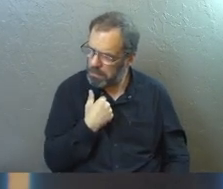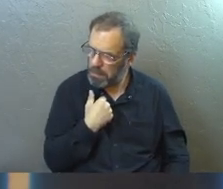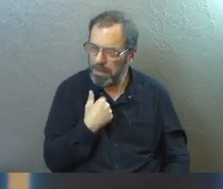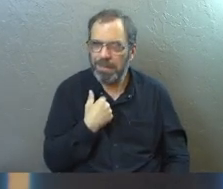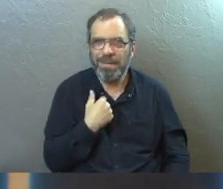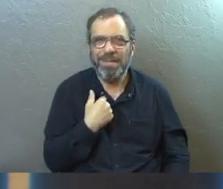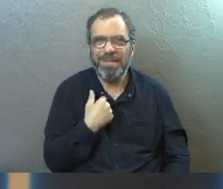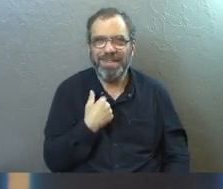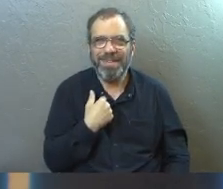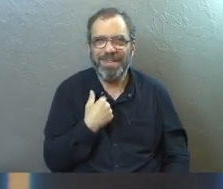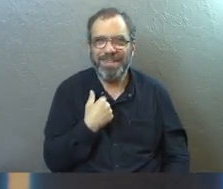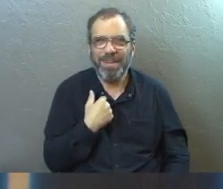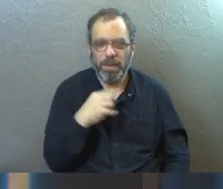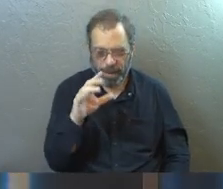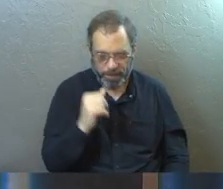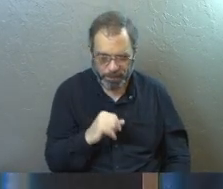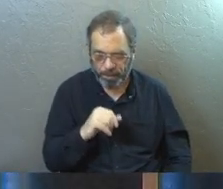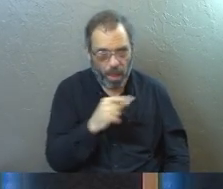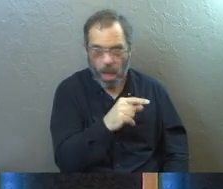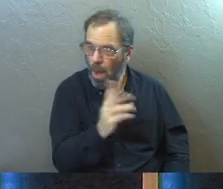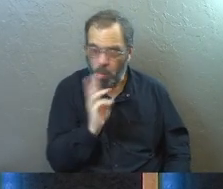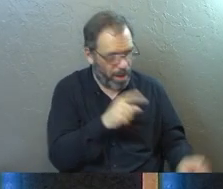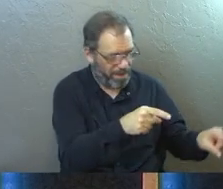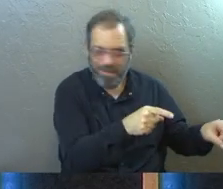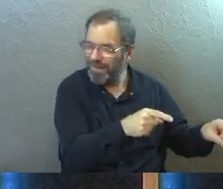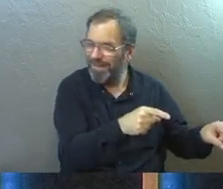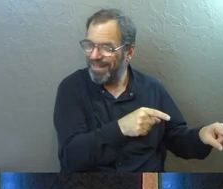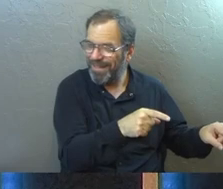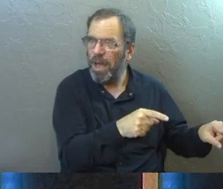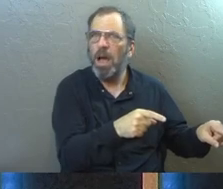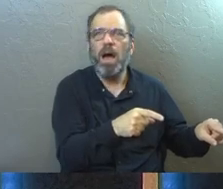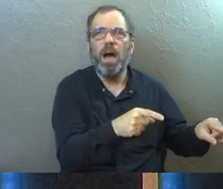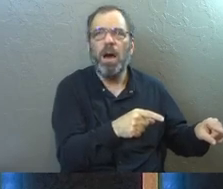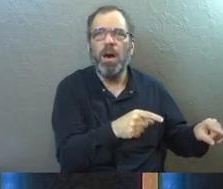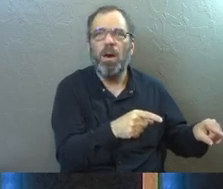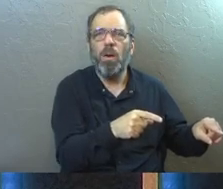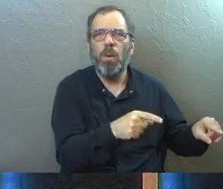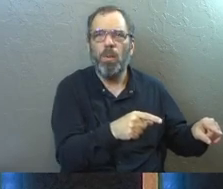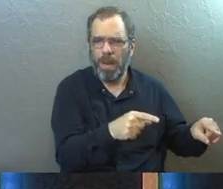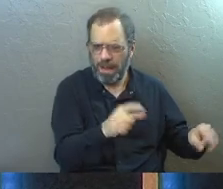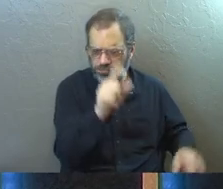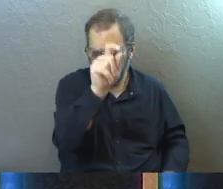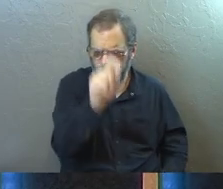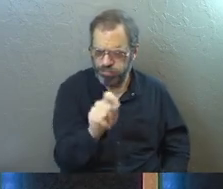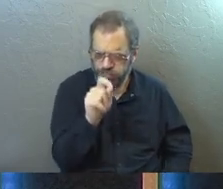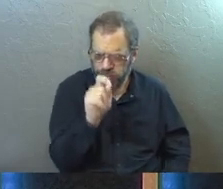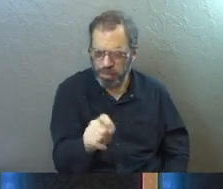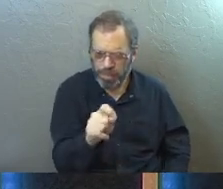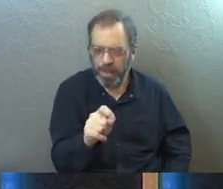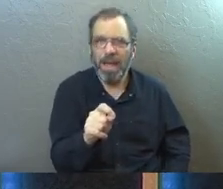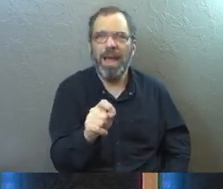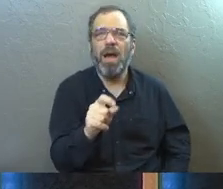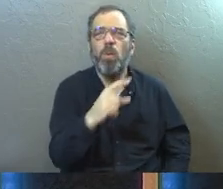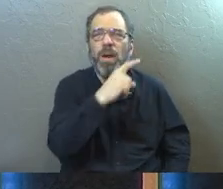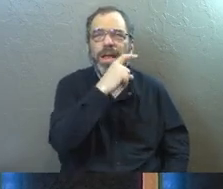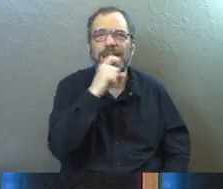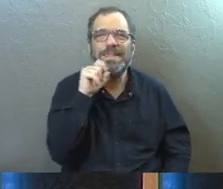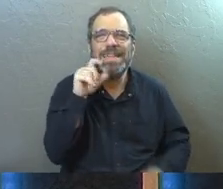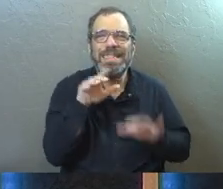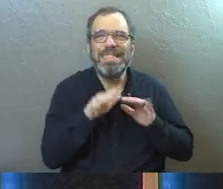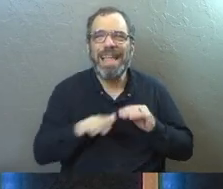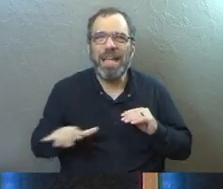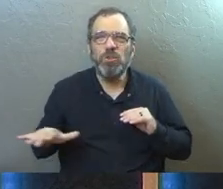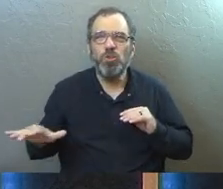I love that. First off, look, there's some water. Why is there an exclamation mark there? Because we're in the desert.